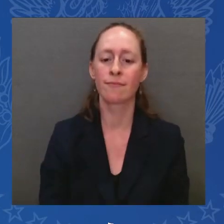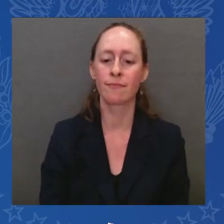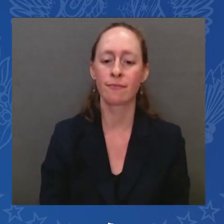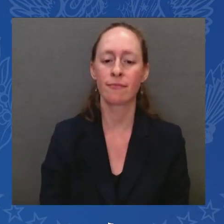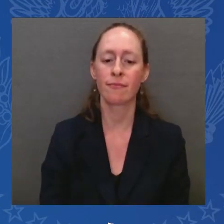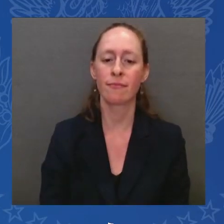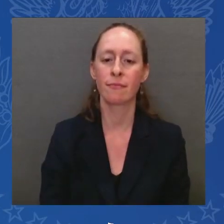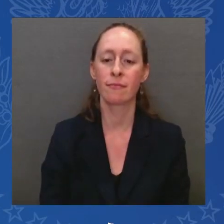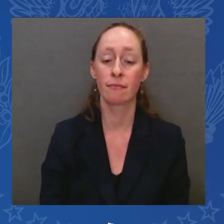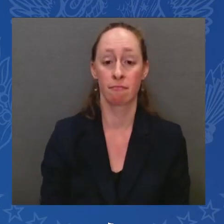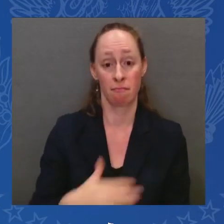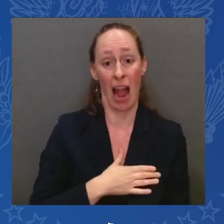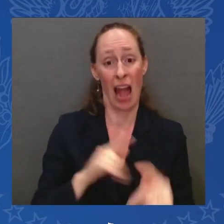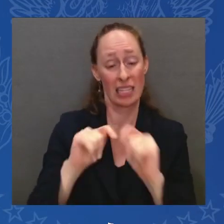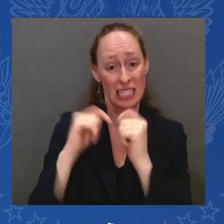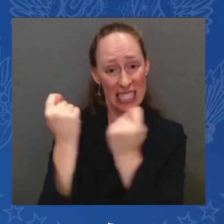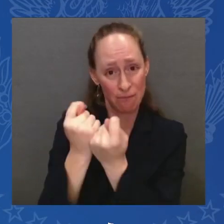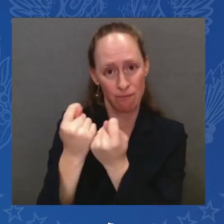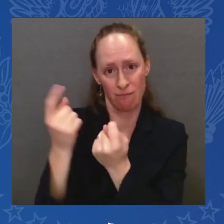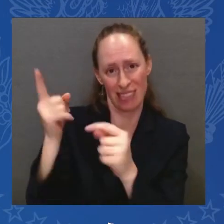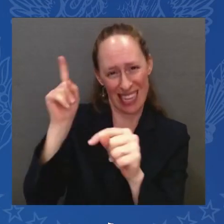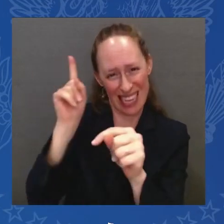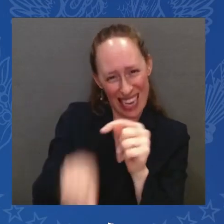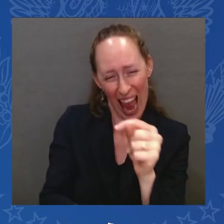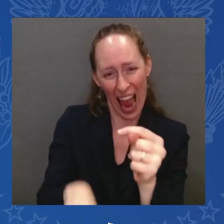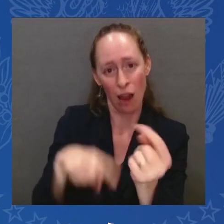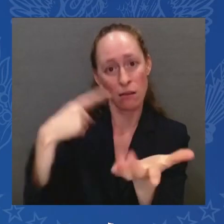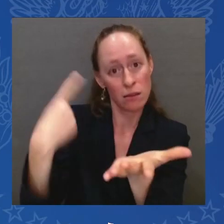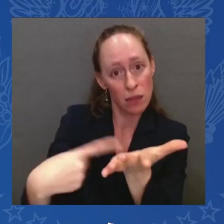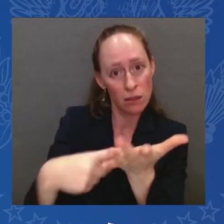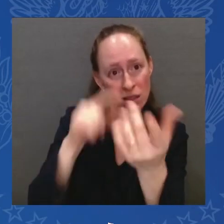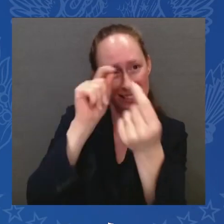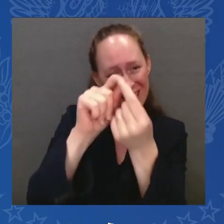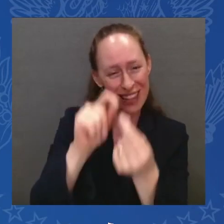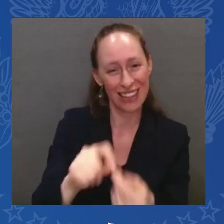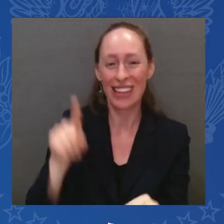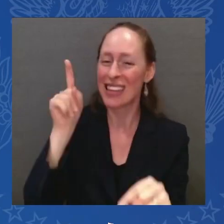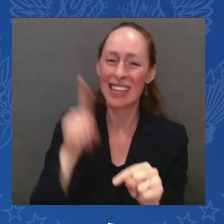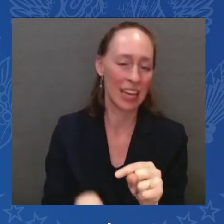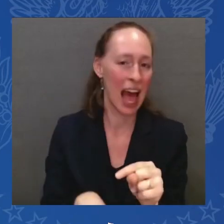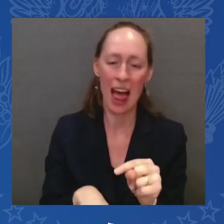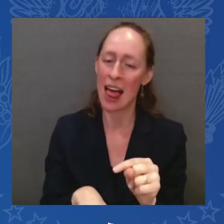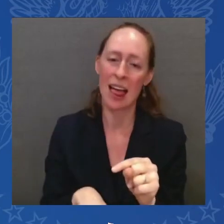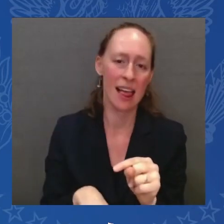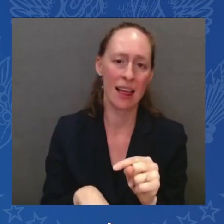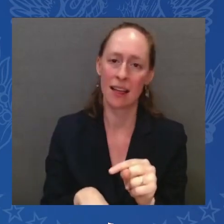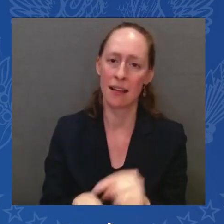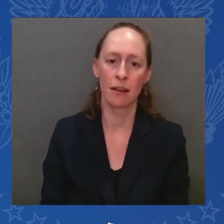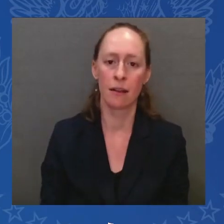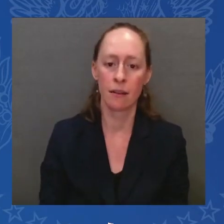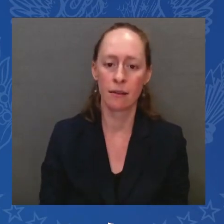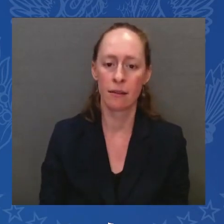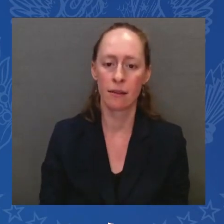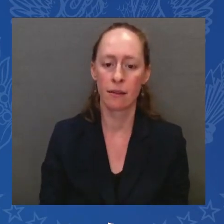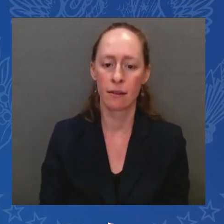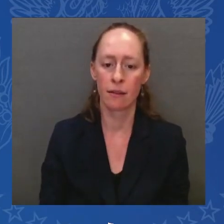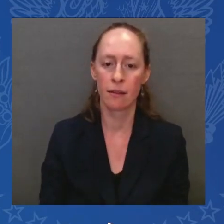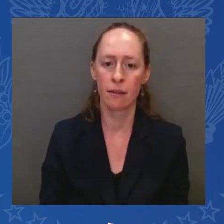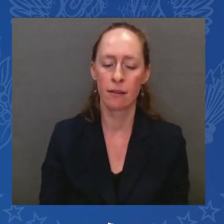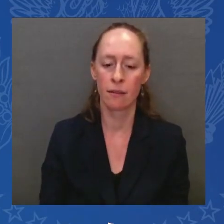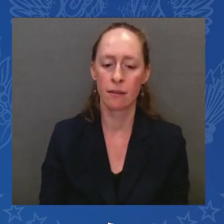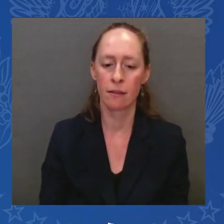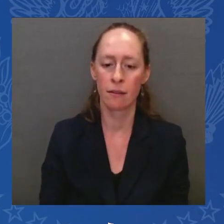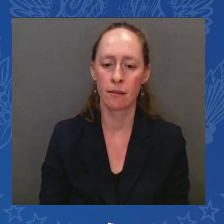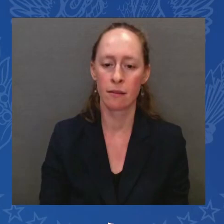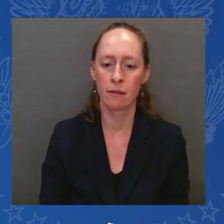we're doing and all that's going on. So. I have a question, sir. We say thank you. 80 years ago